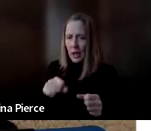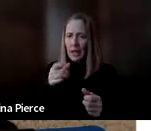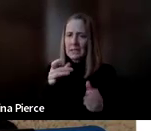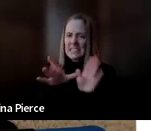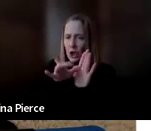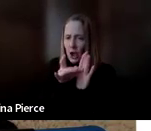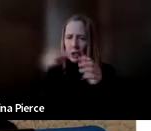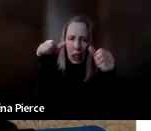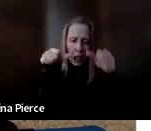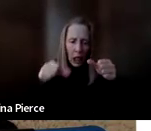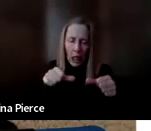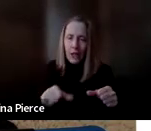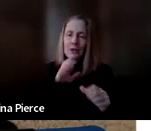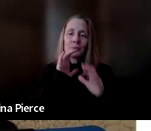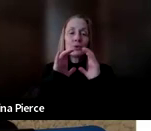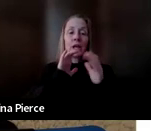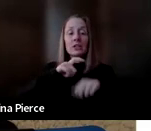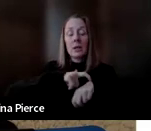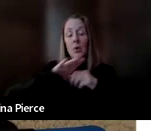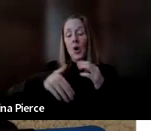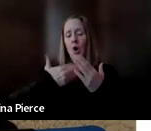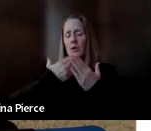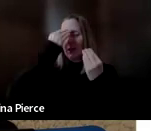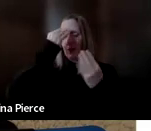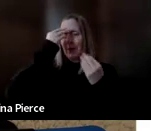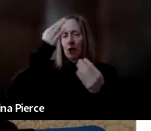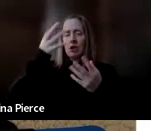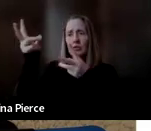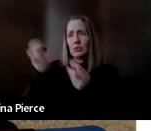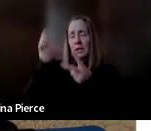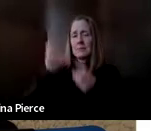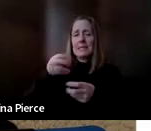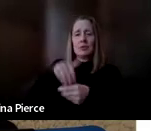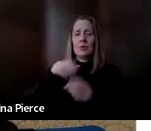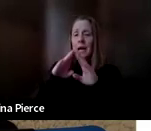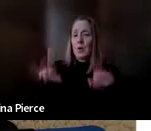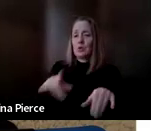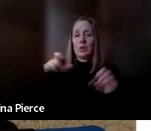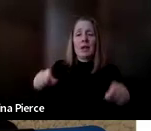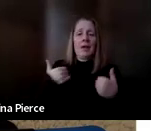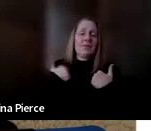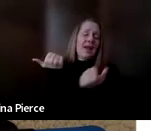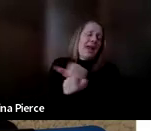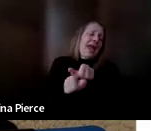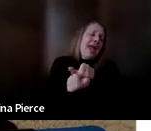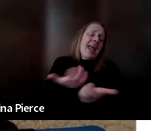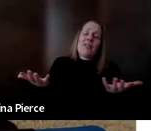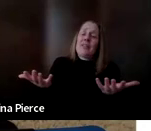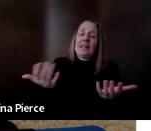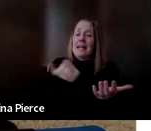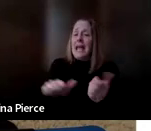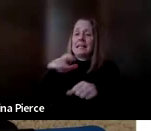time where all of the information streams into our houses and we can get anything at any moment. She built this